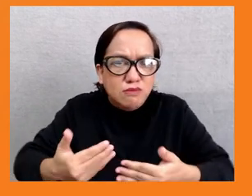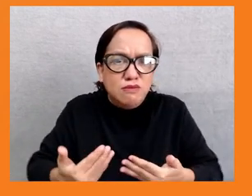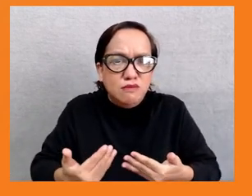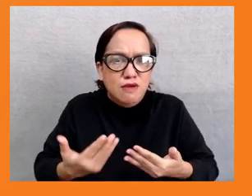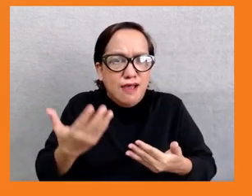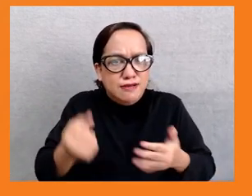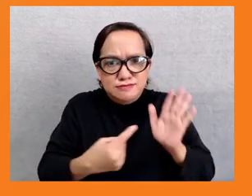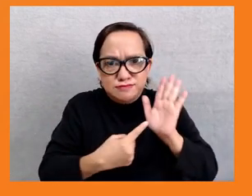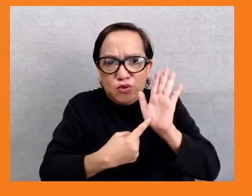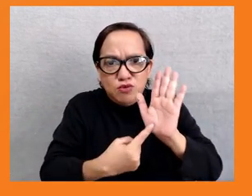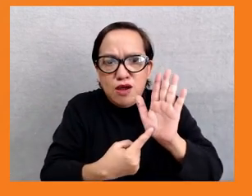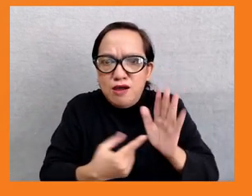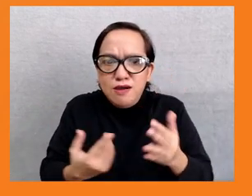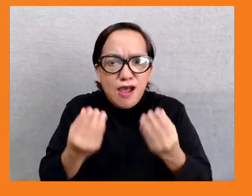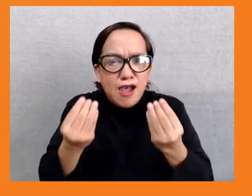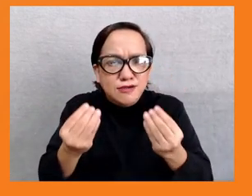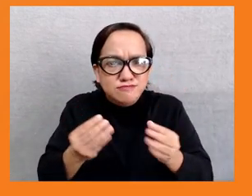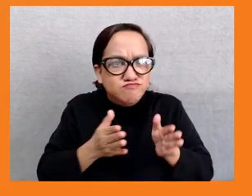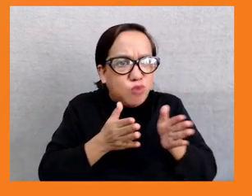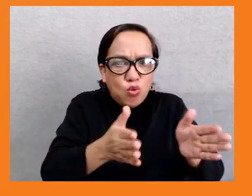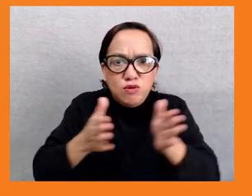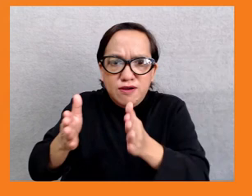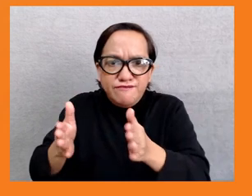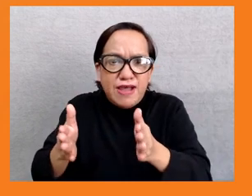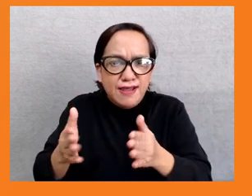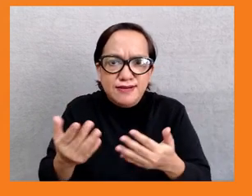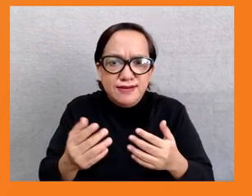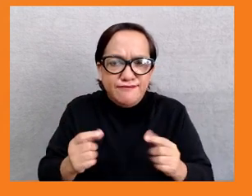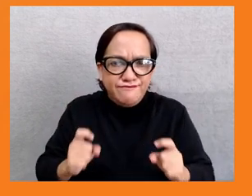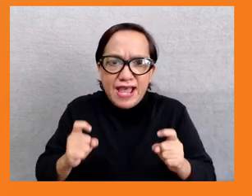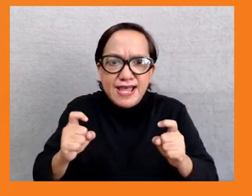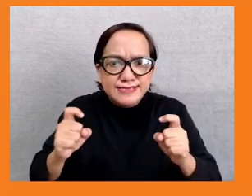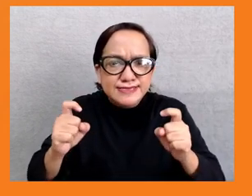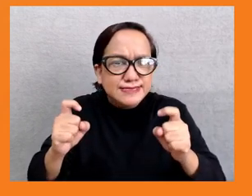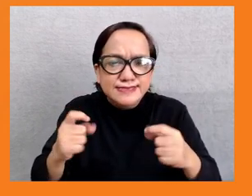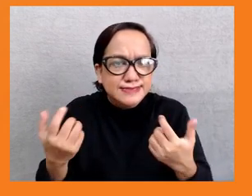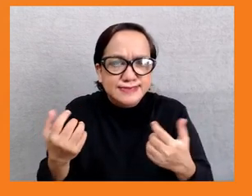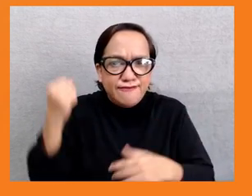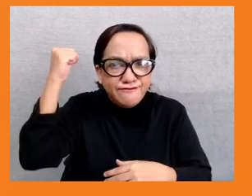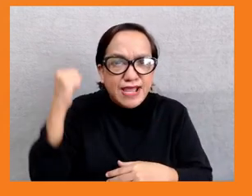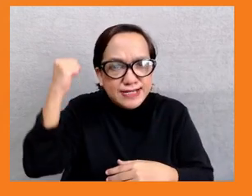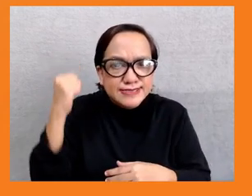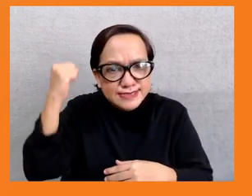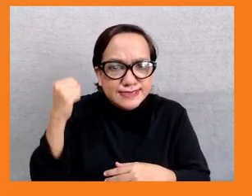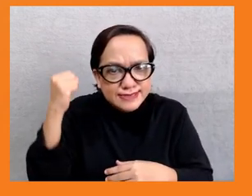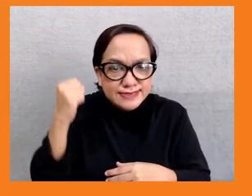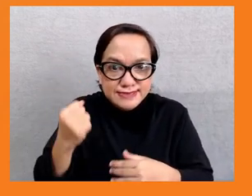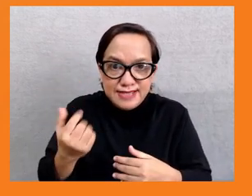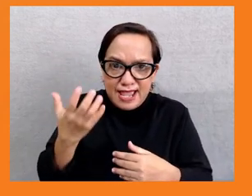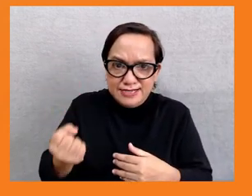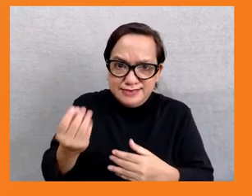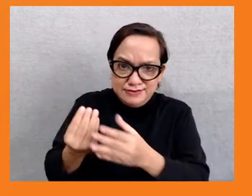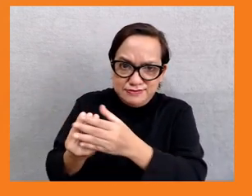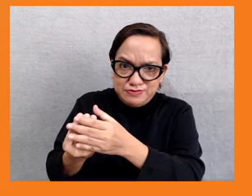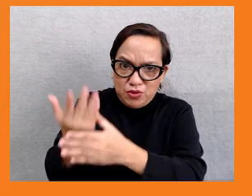world is to fight inequality effectively. You'll be able to see this report and indeed the global report I'm talking about